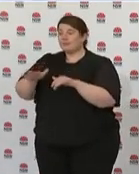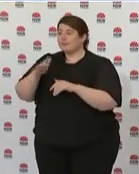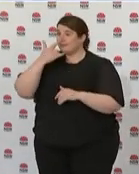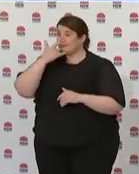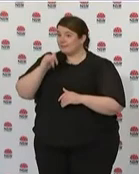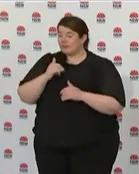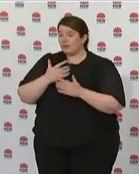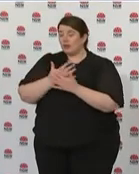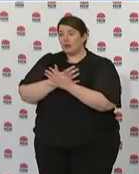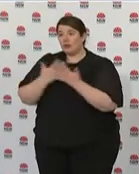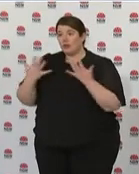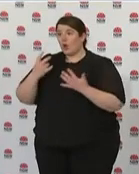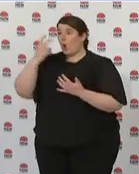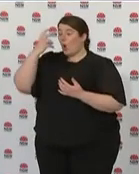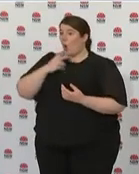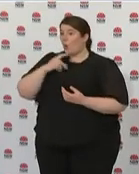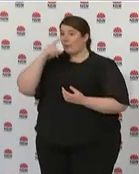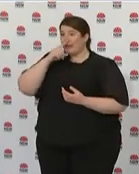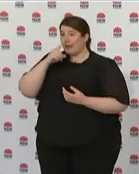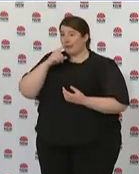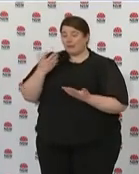our community are not protected.